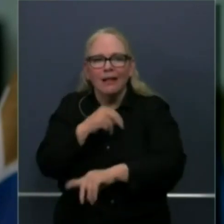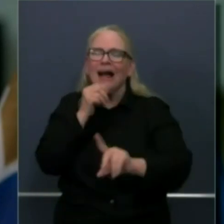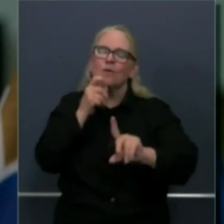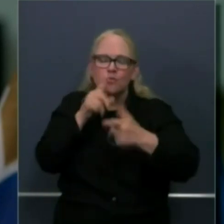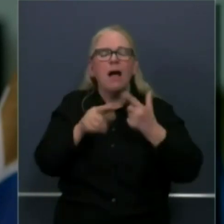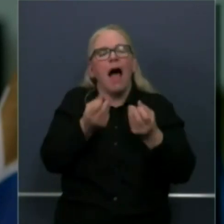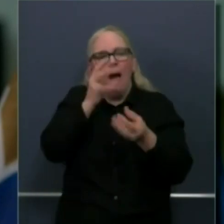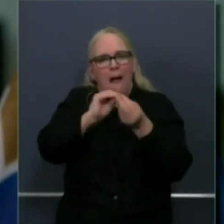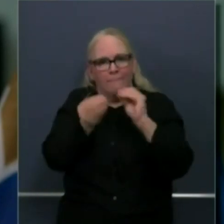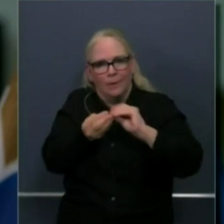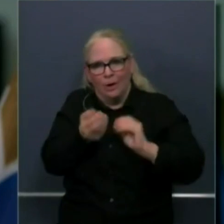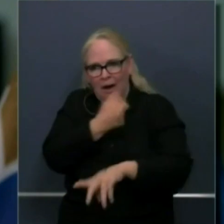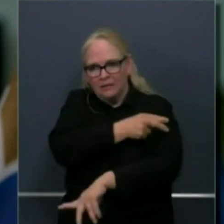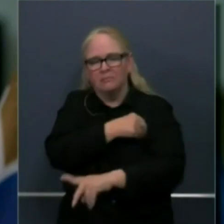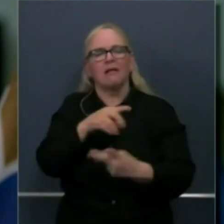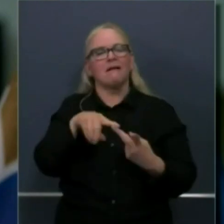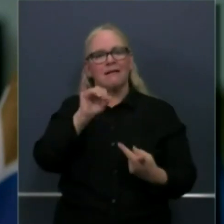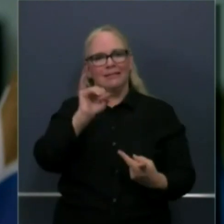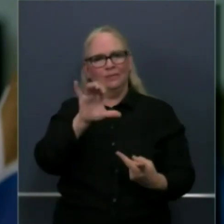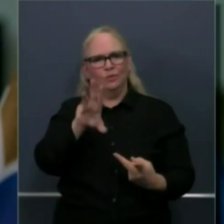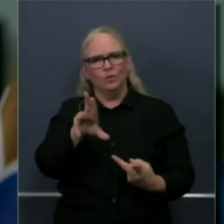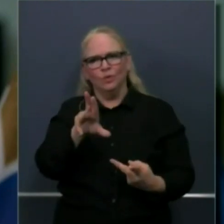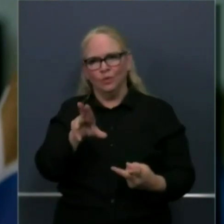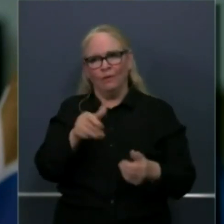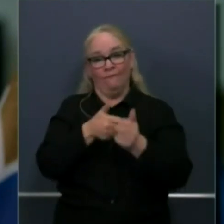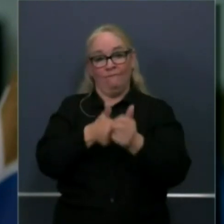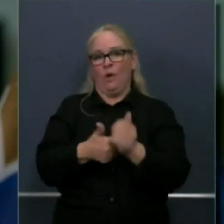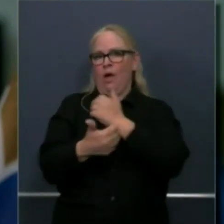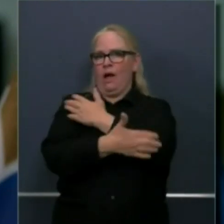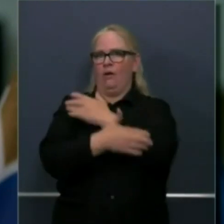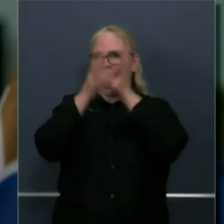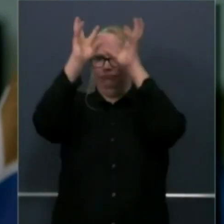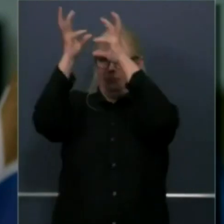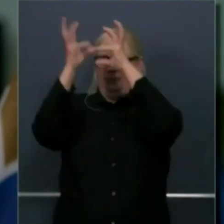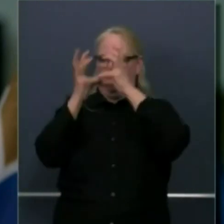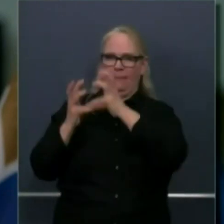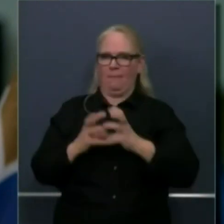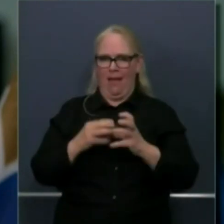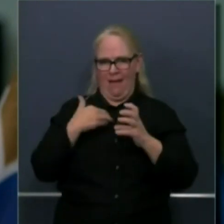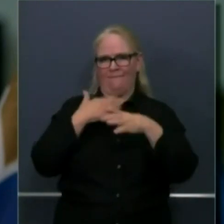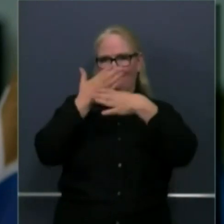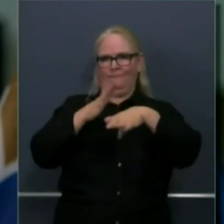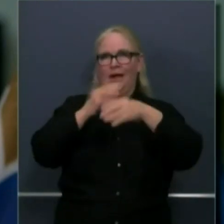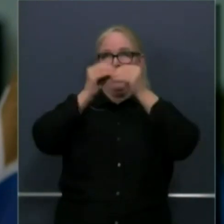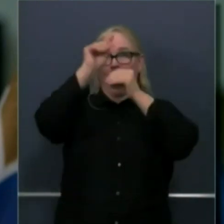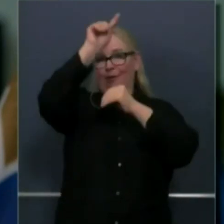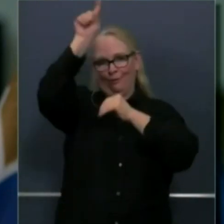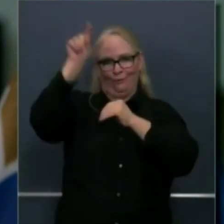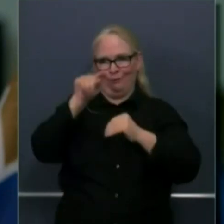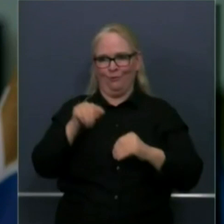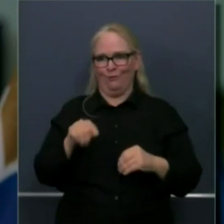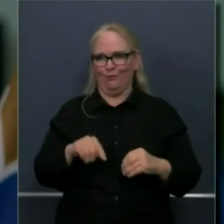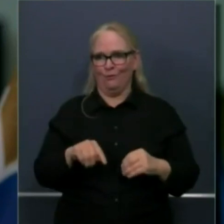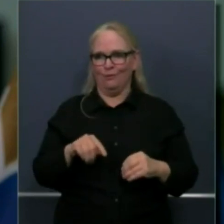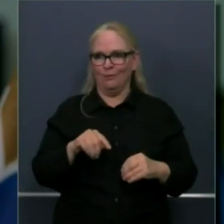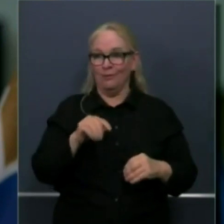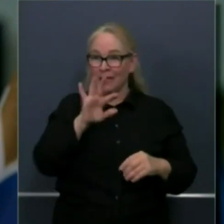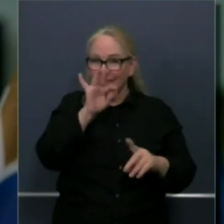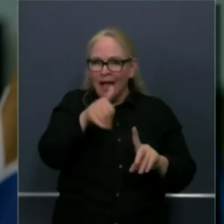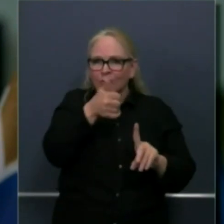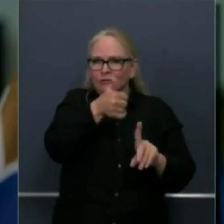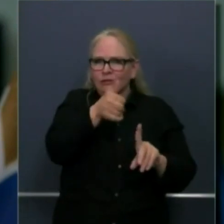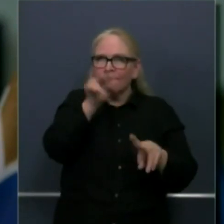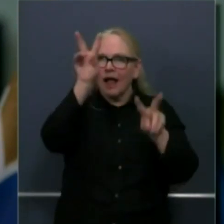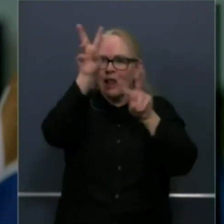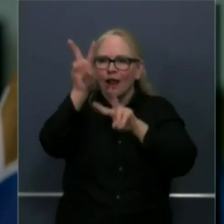throughout the state of california and encourage people to take a look at that um it's this is about self-certification uh and we'll